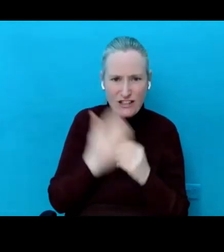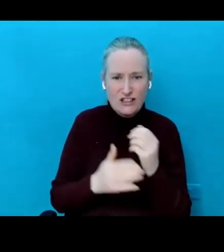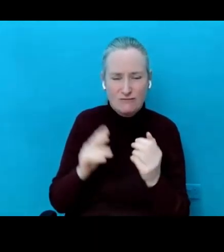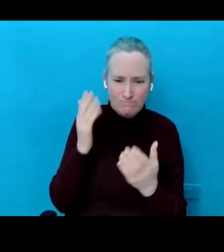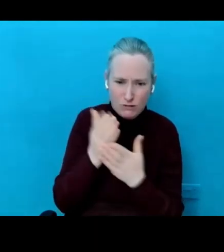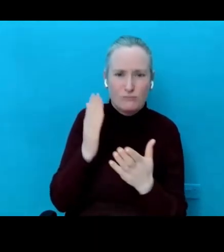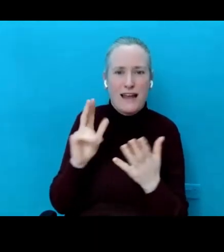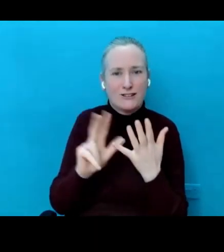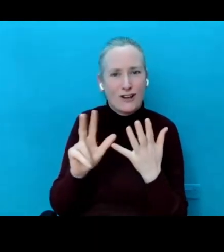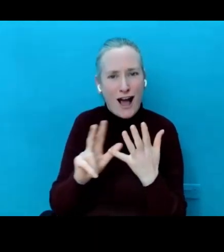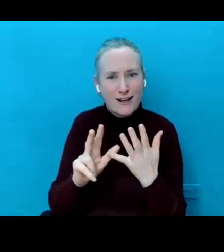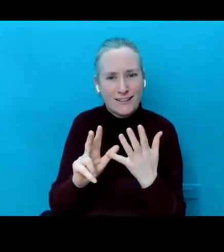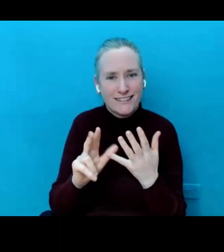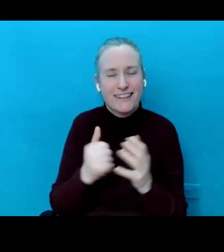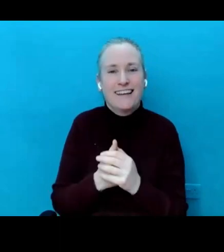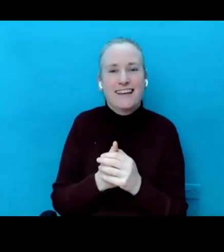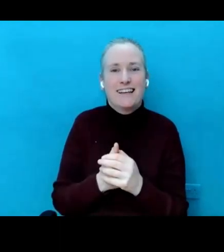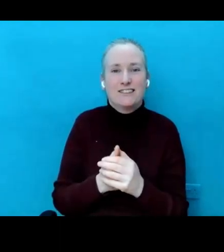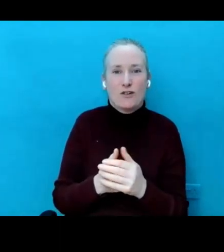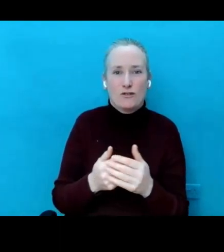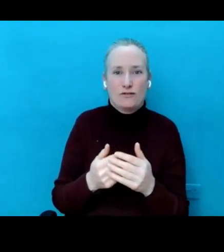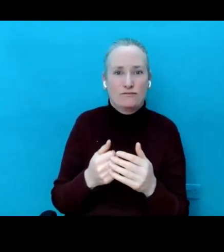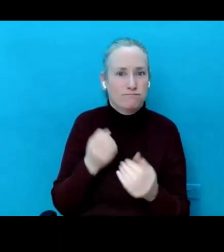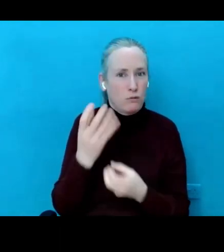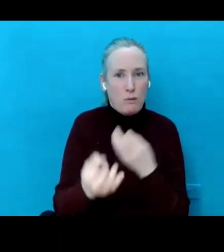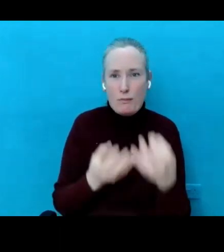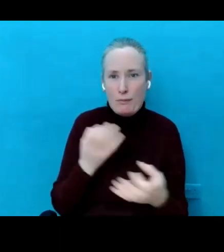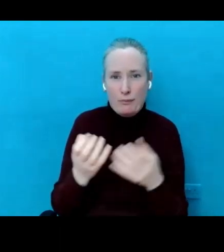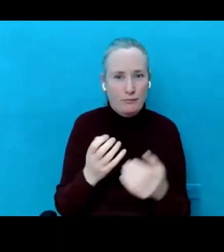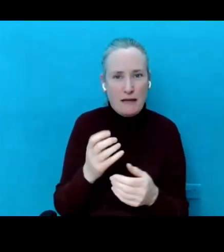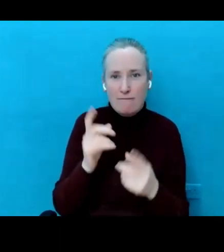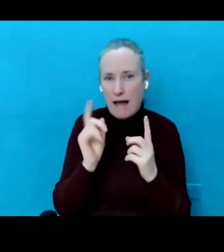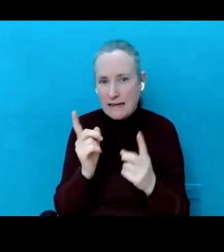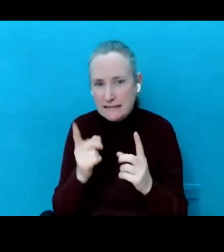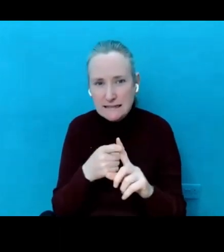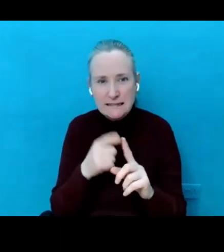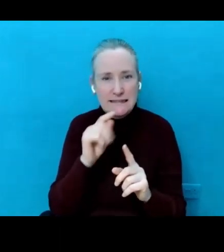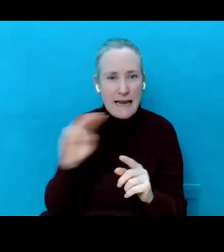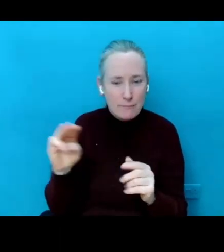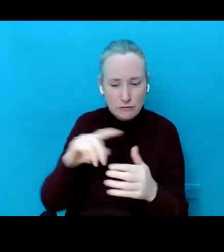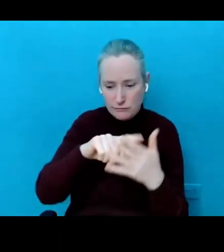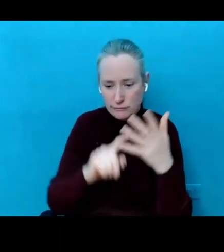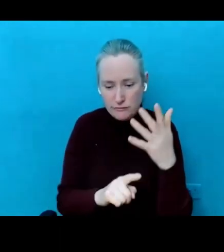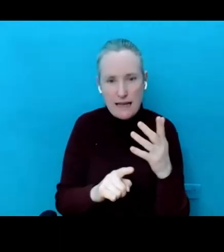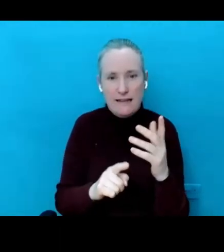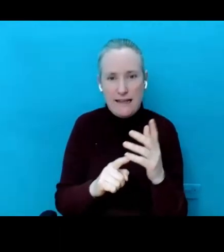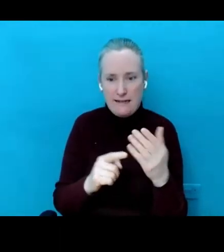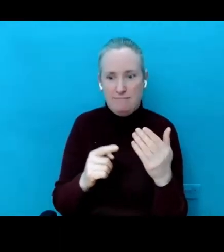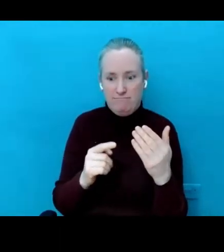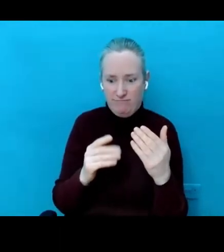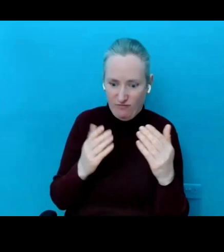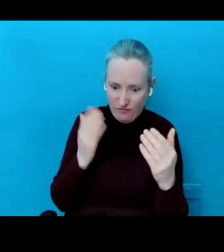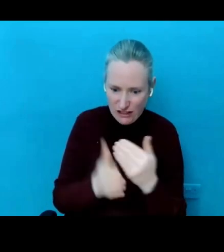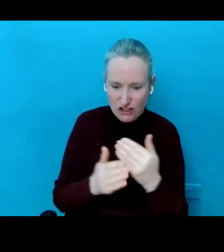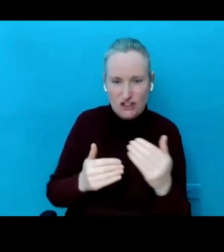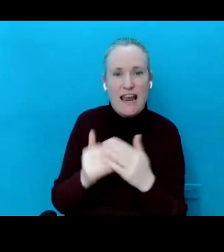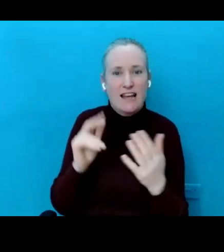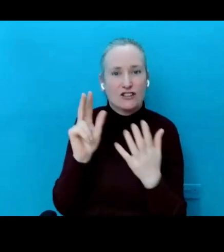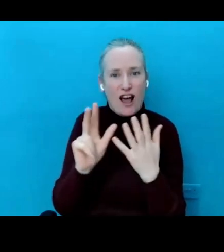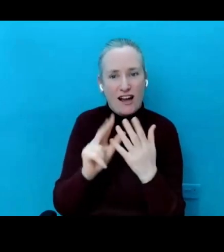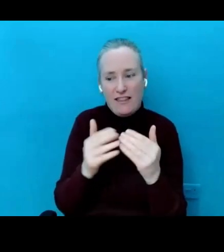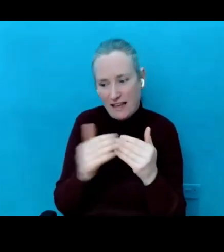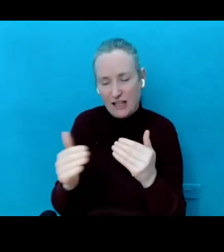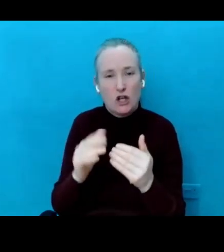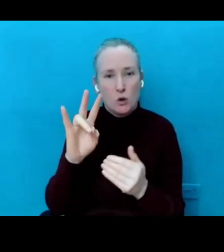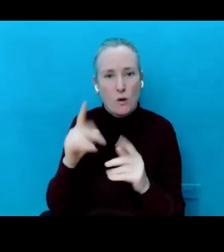you know, I get everything to you from tips and advice and that we get right into the Q&A then and get right at it and it is